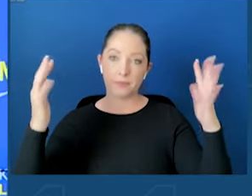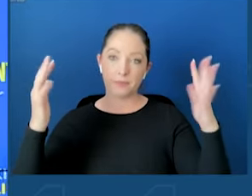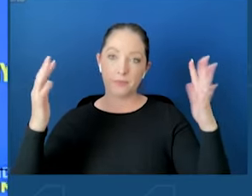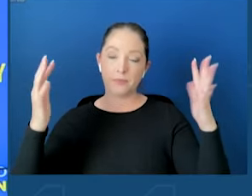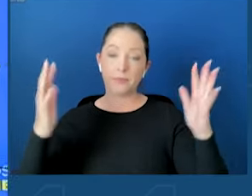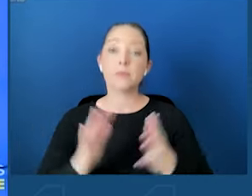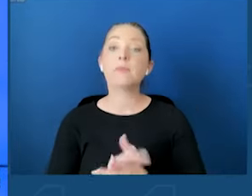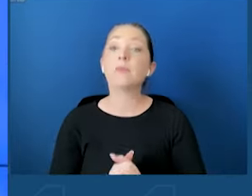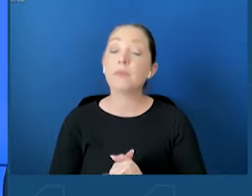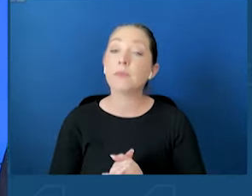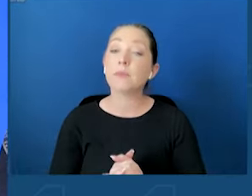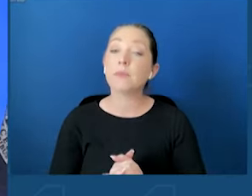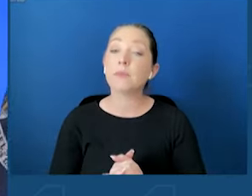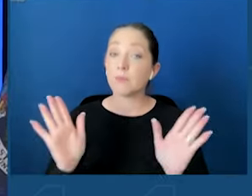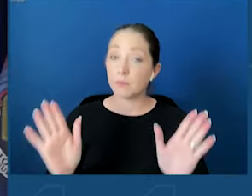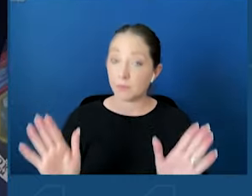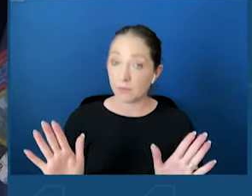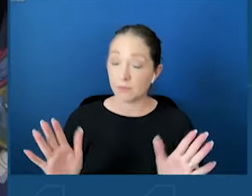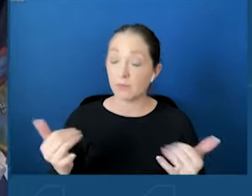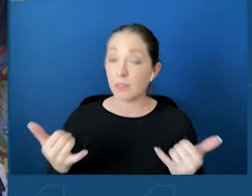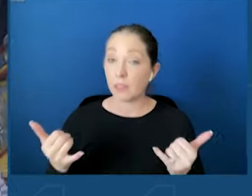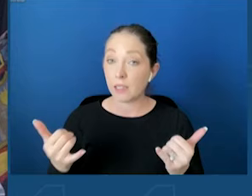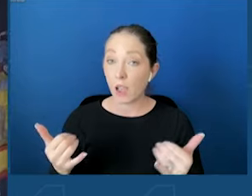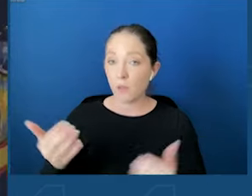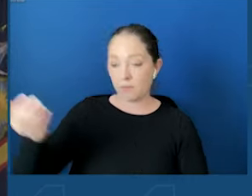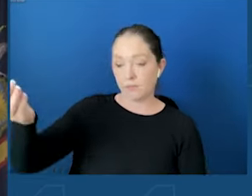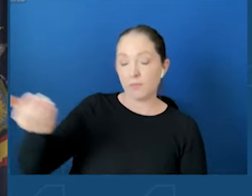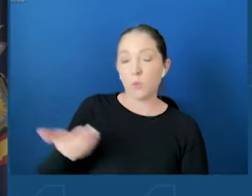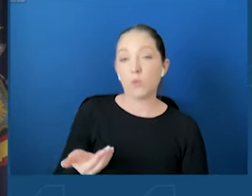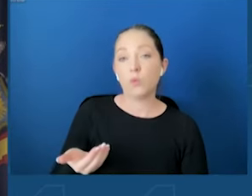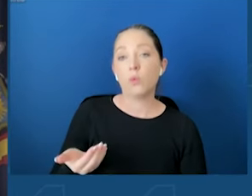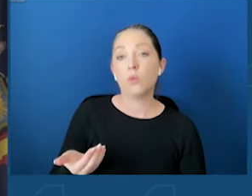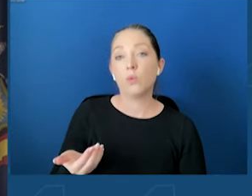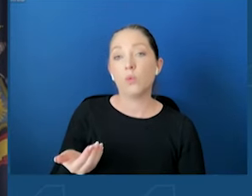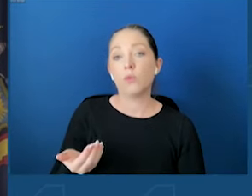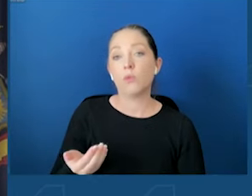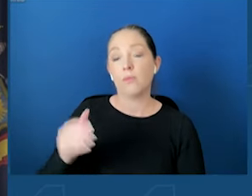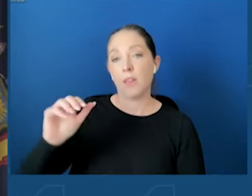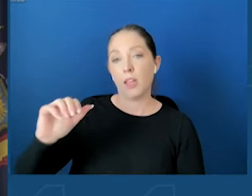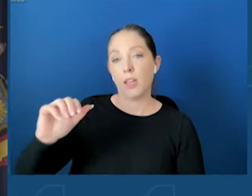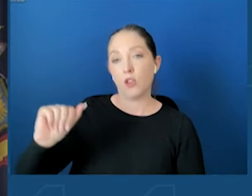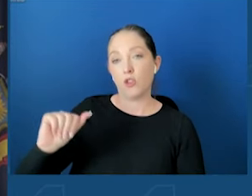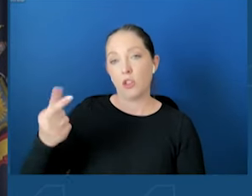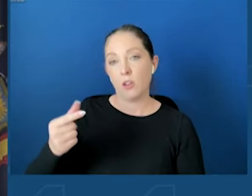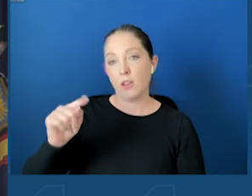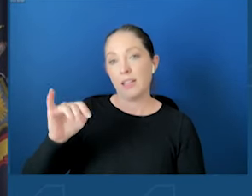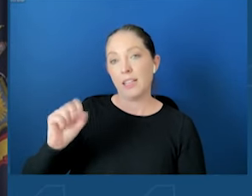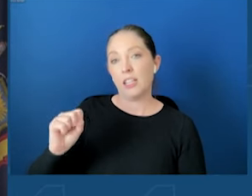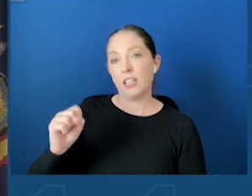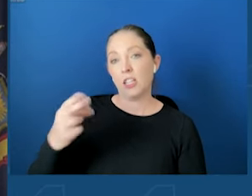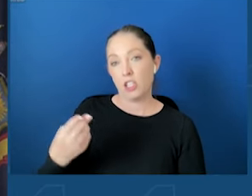And with that, let me introduce our great Attorney General, Tish James. Thank you.